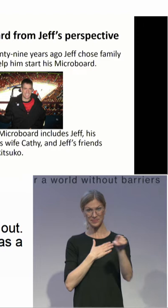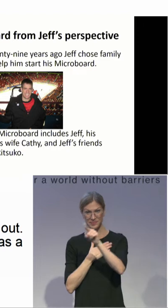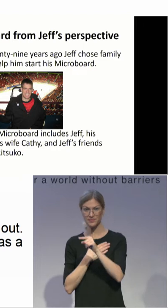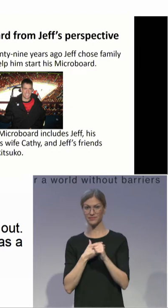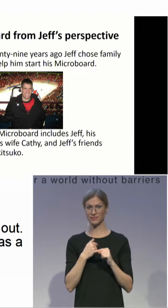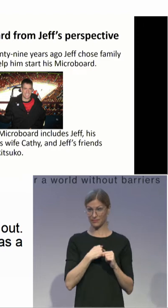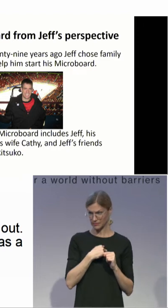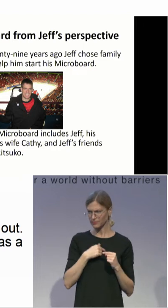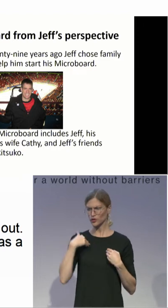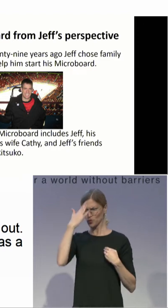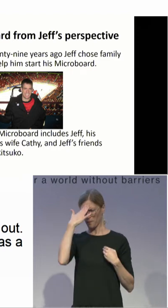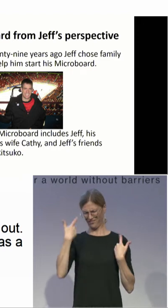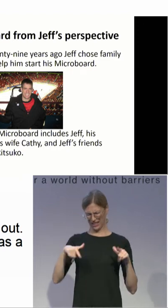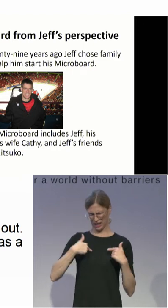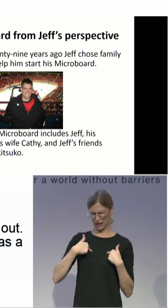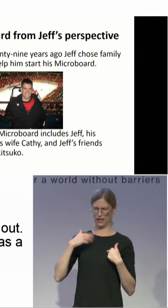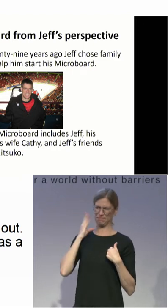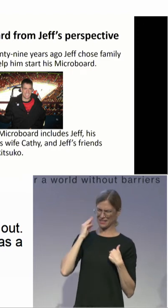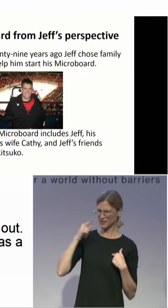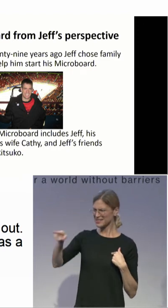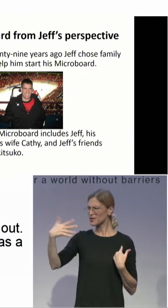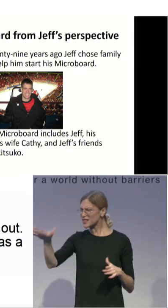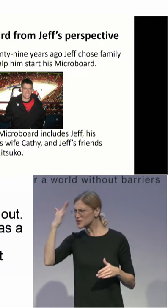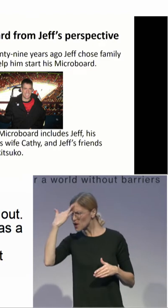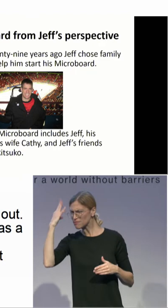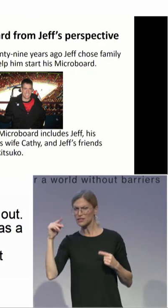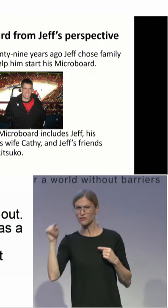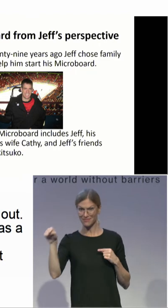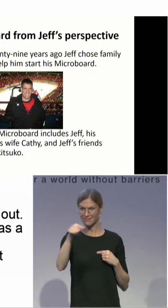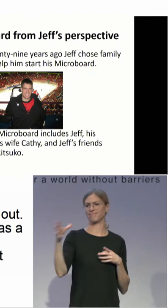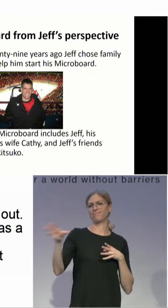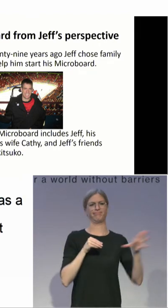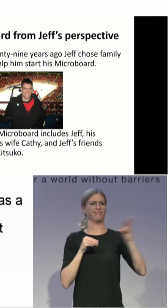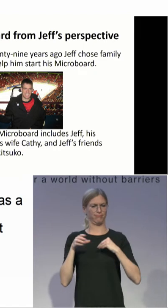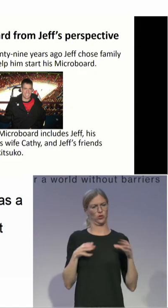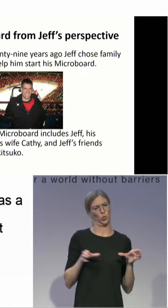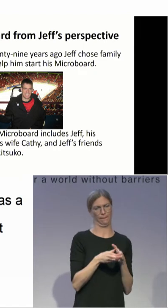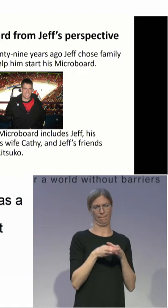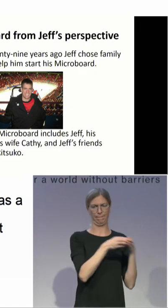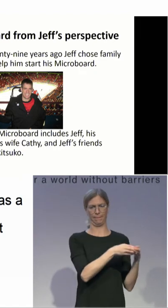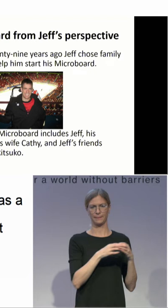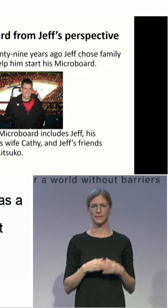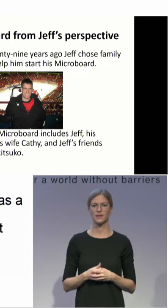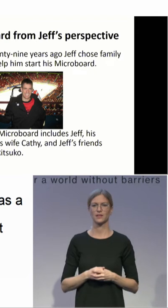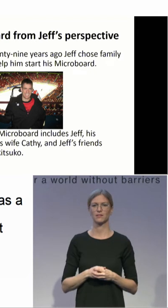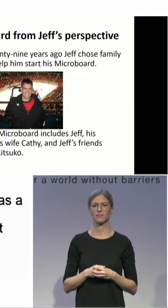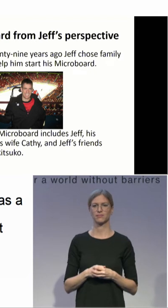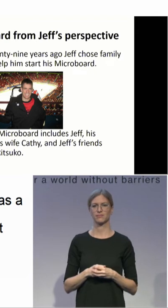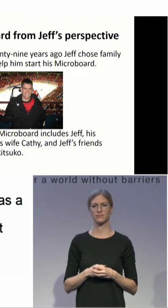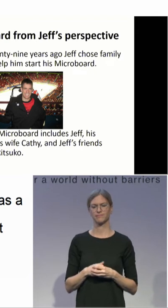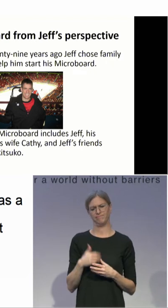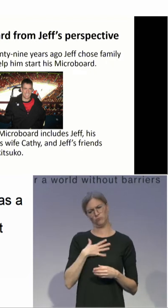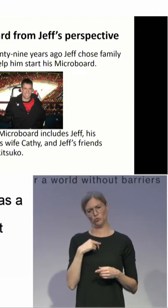I thought would make this easiest, since we have a tight timeline here, is to talk from the perspective of only one individual so they can explain what it was like for them.